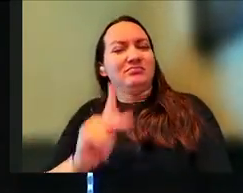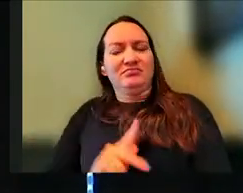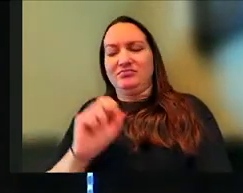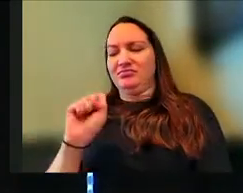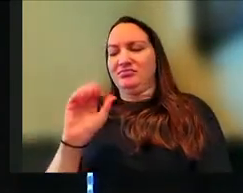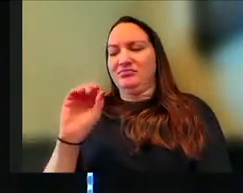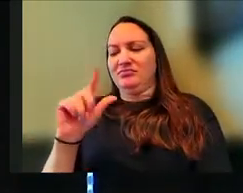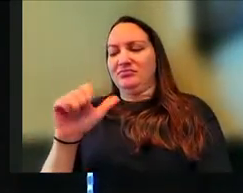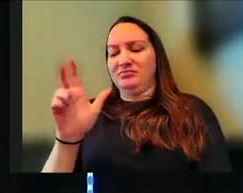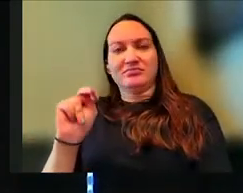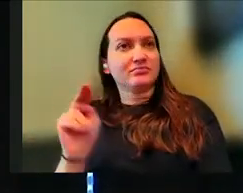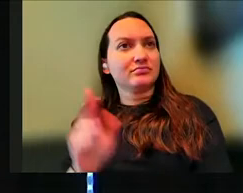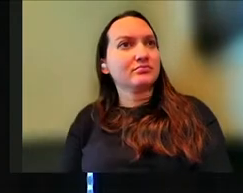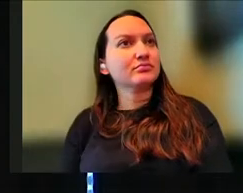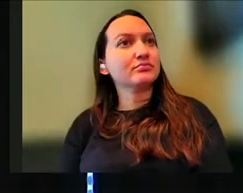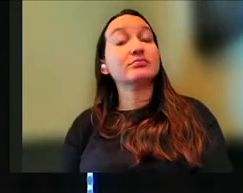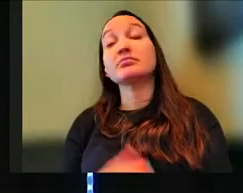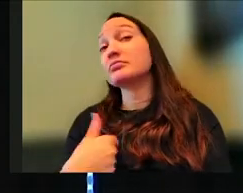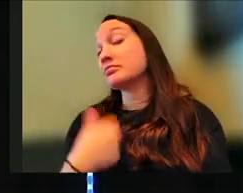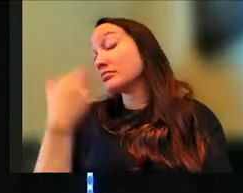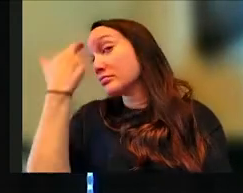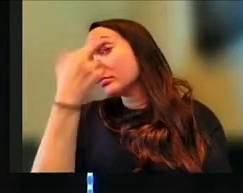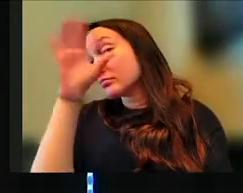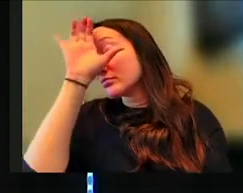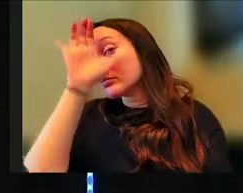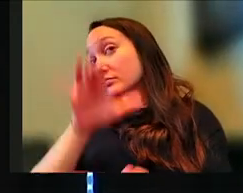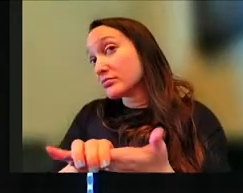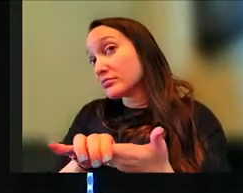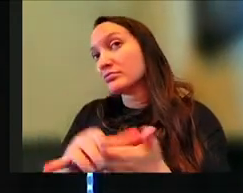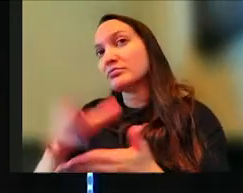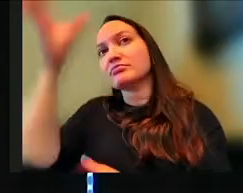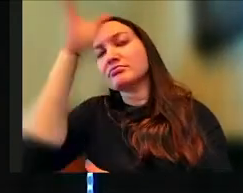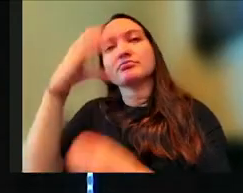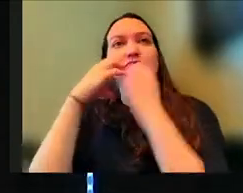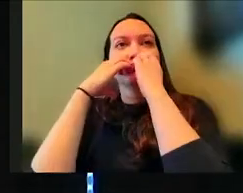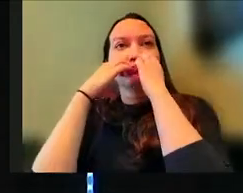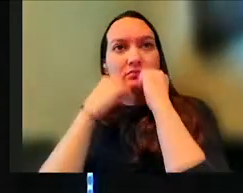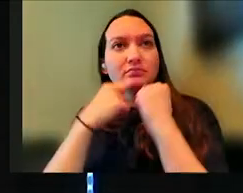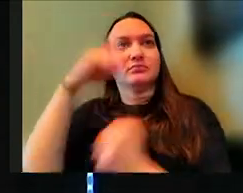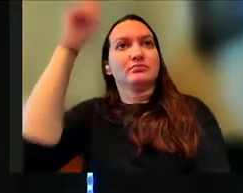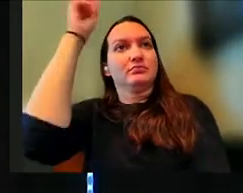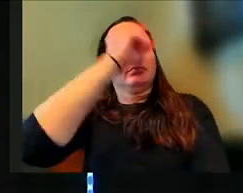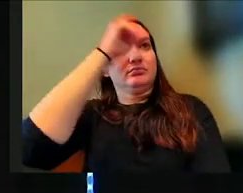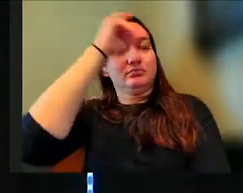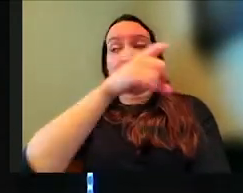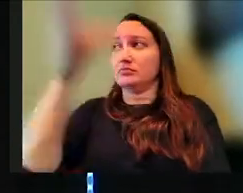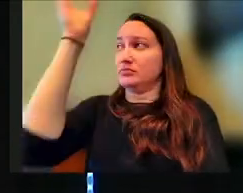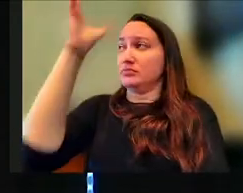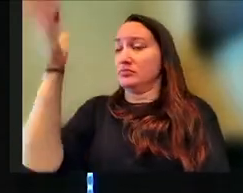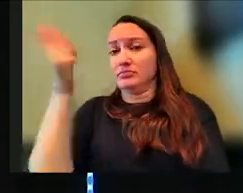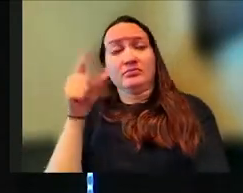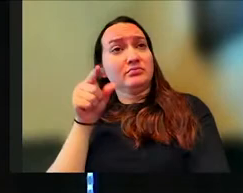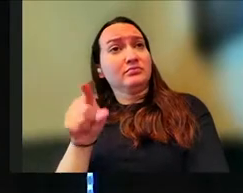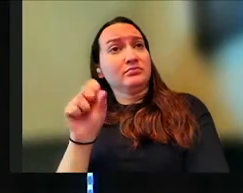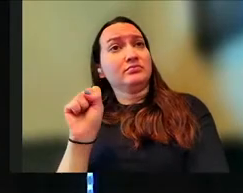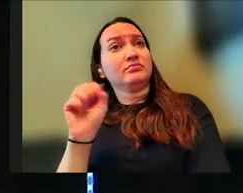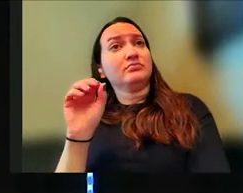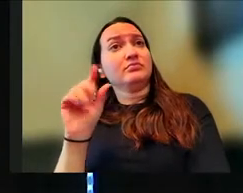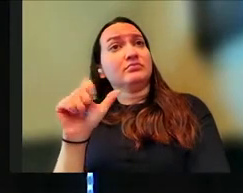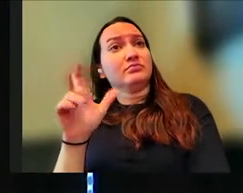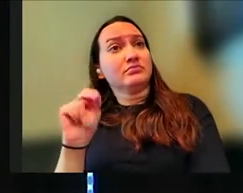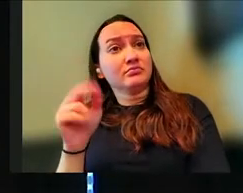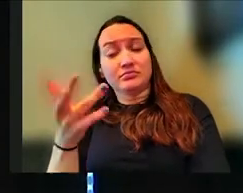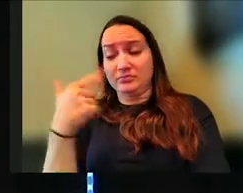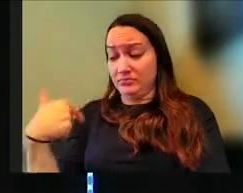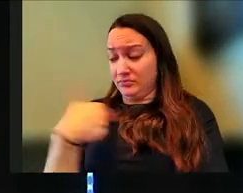I believe it's because God values wisdom. And God wanted Solomon, and God wants us